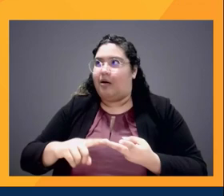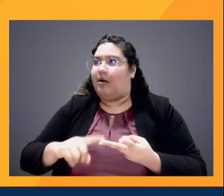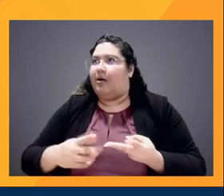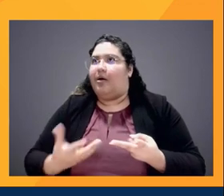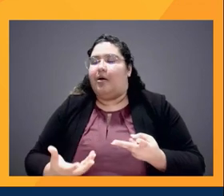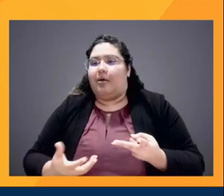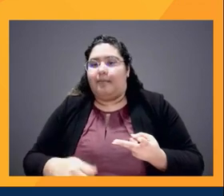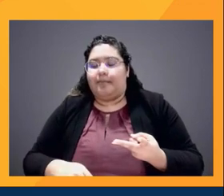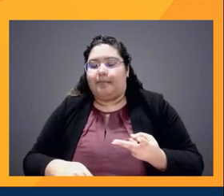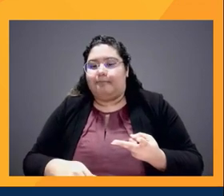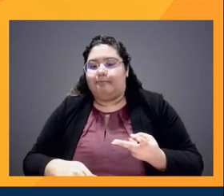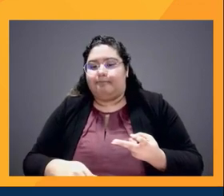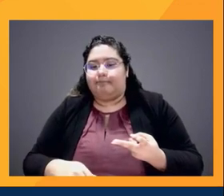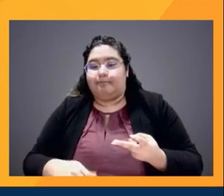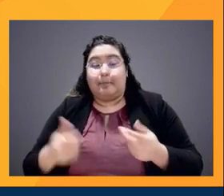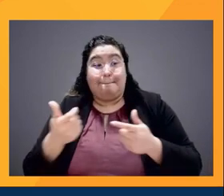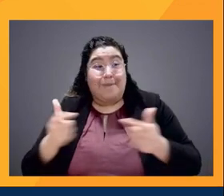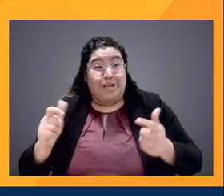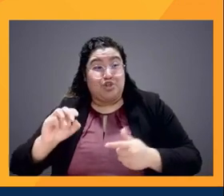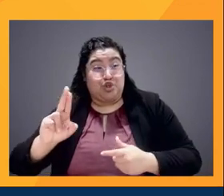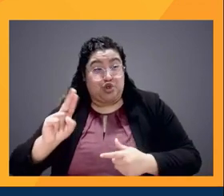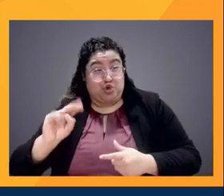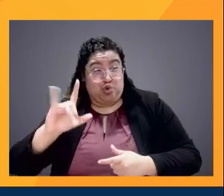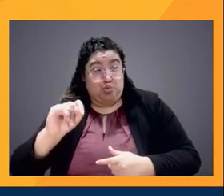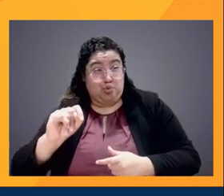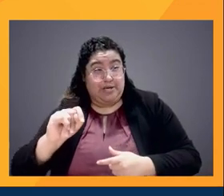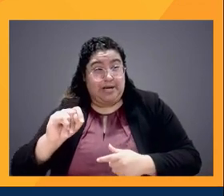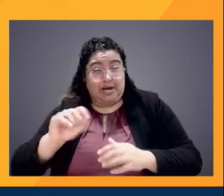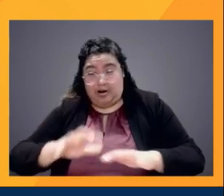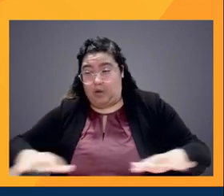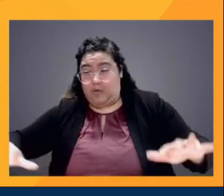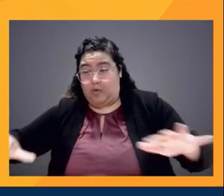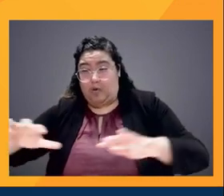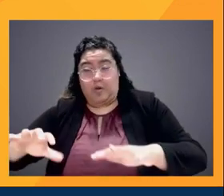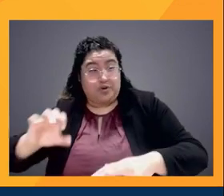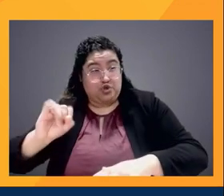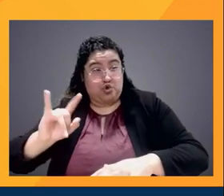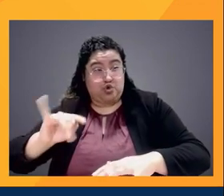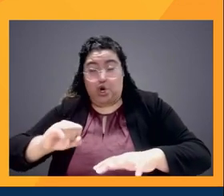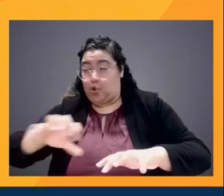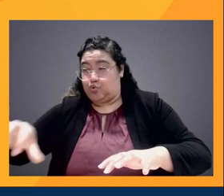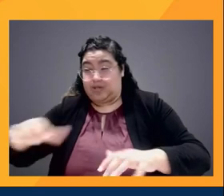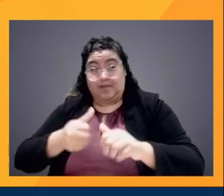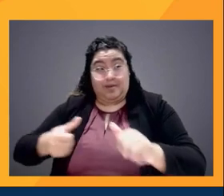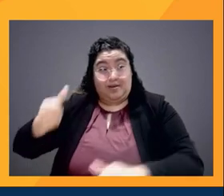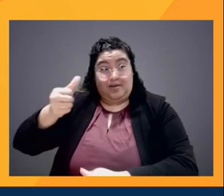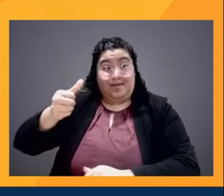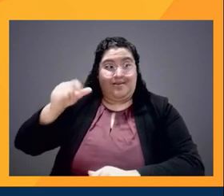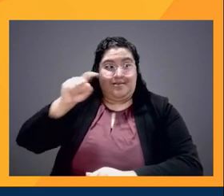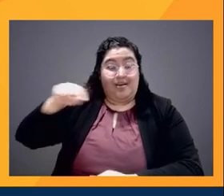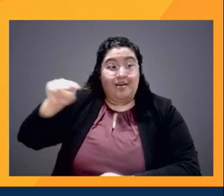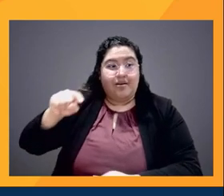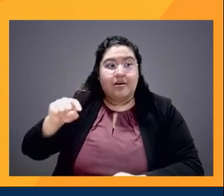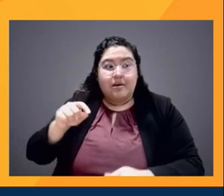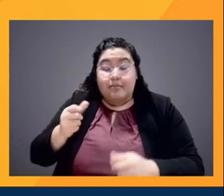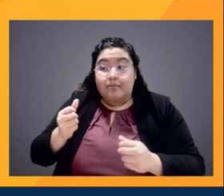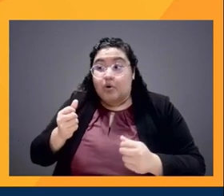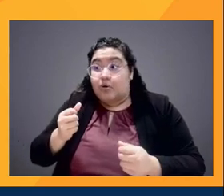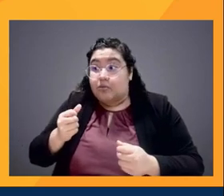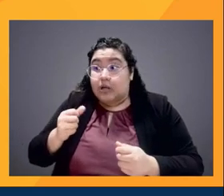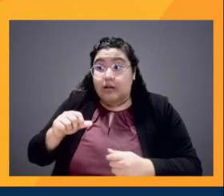major units across the studios, the Latinx representation is really abysmal. It's